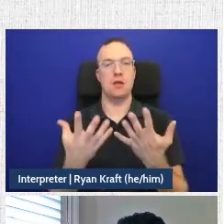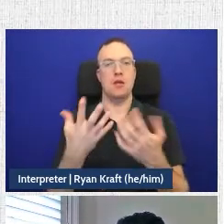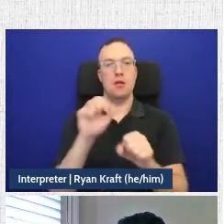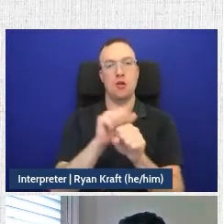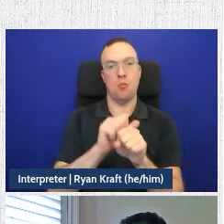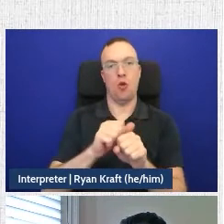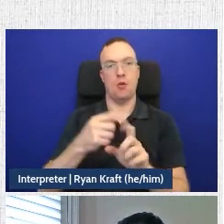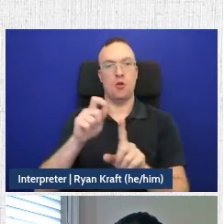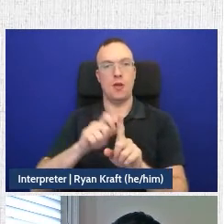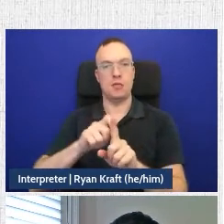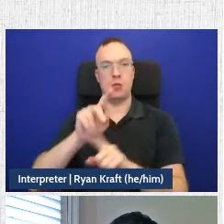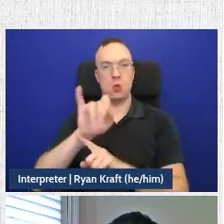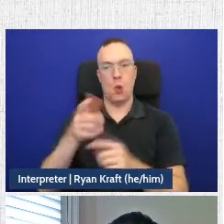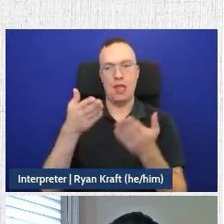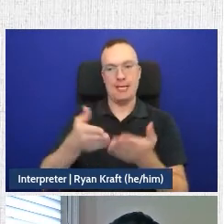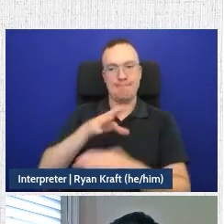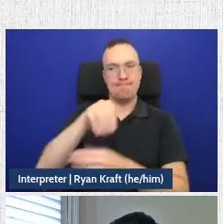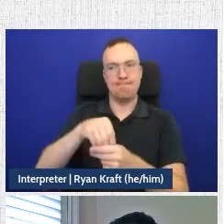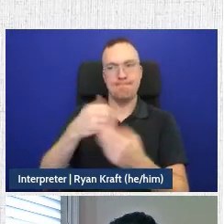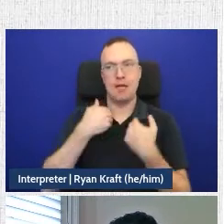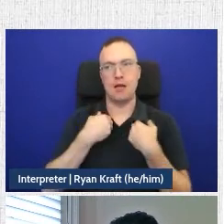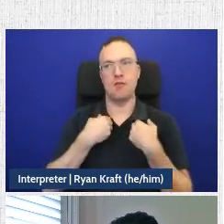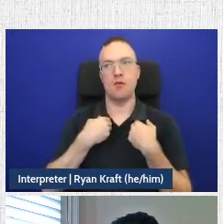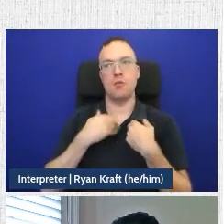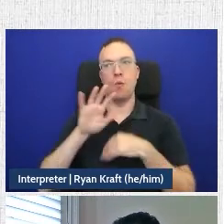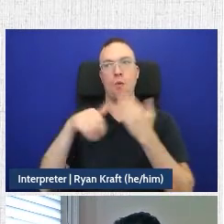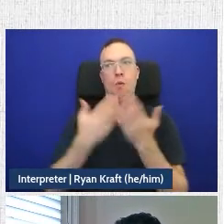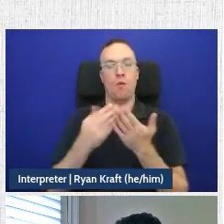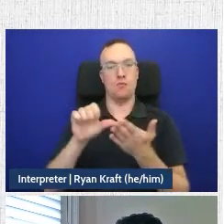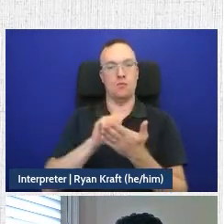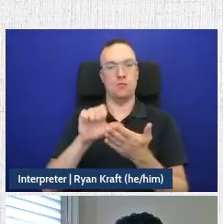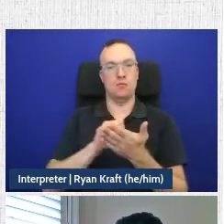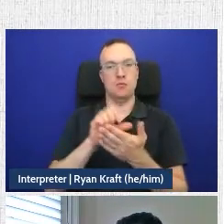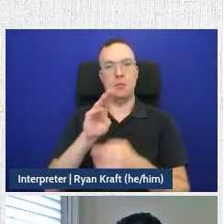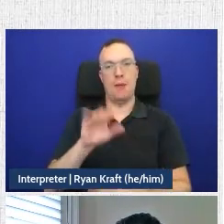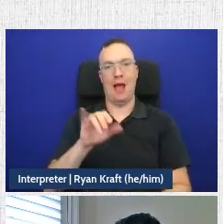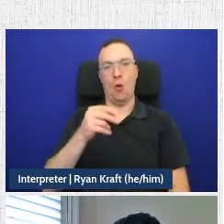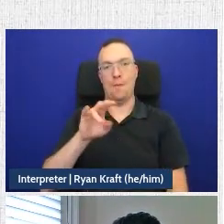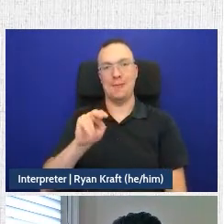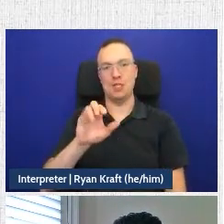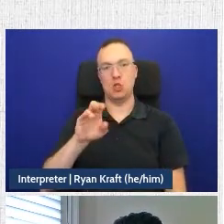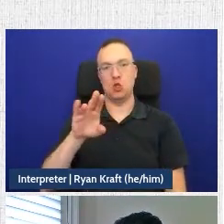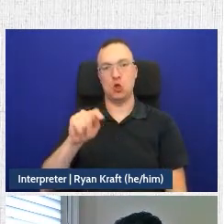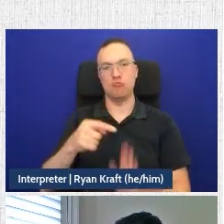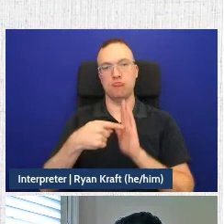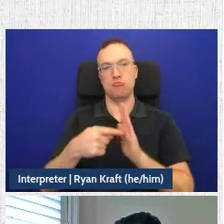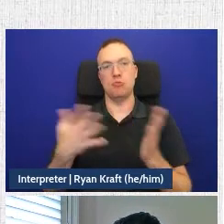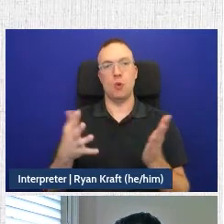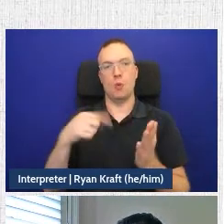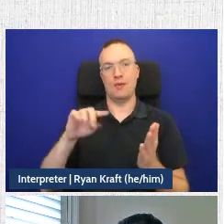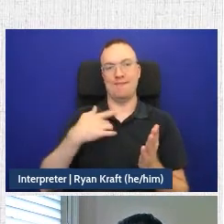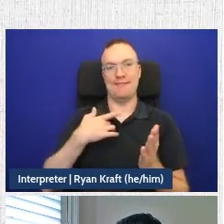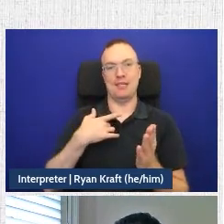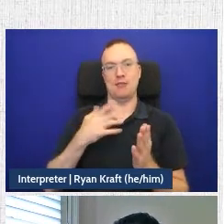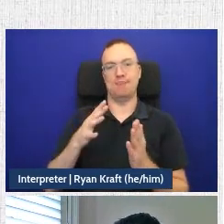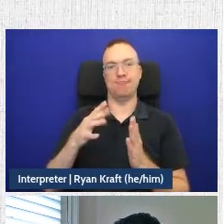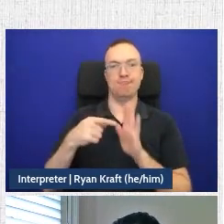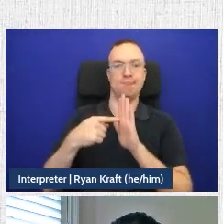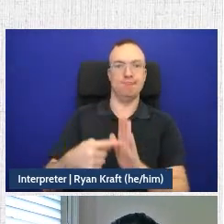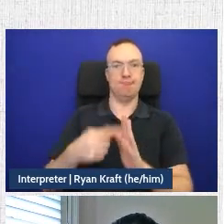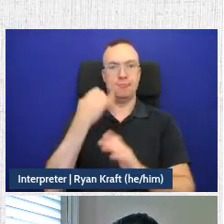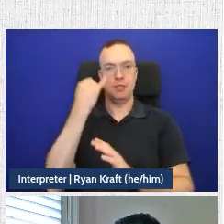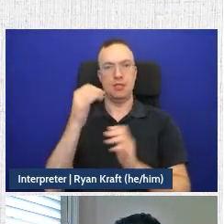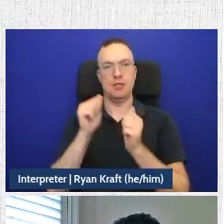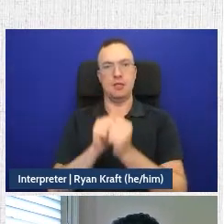housed. So the homepage of MyOpenCourt demonstrates what we think is kind of, you know, the flagship idea of Cal, which is